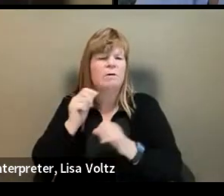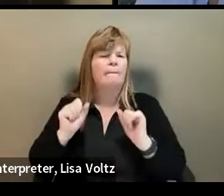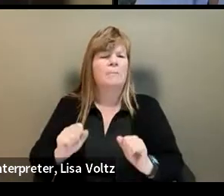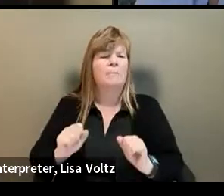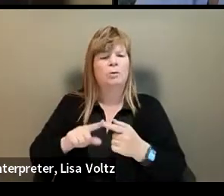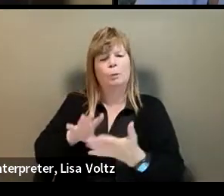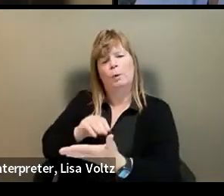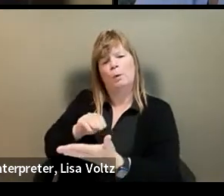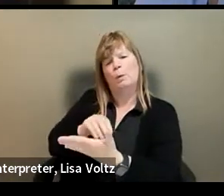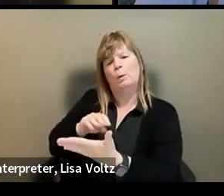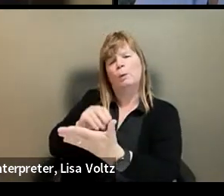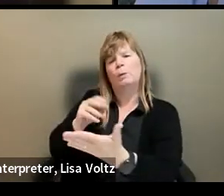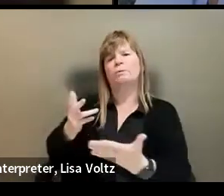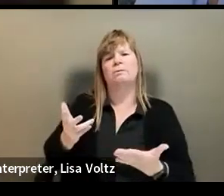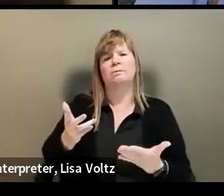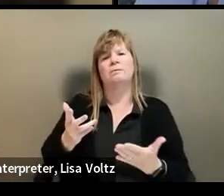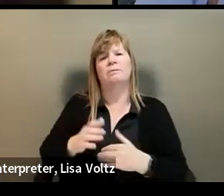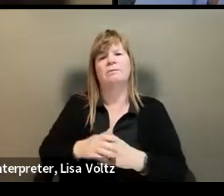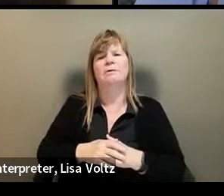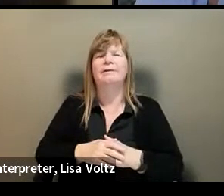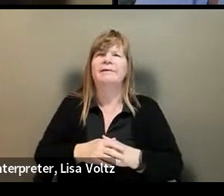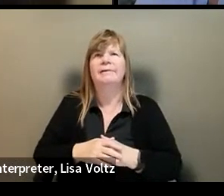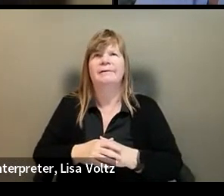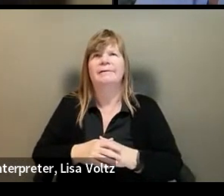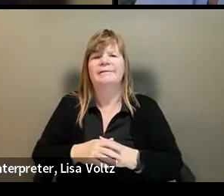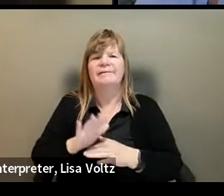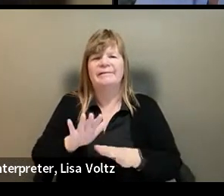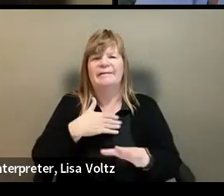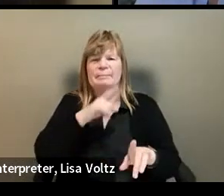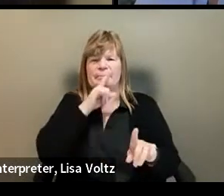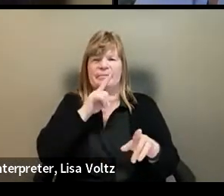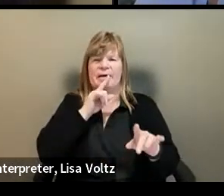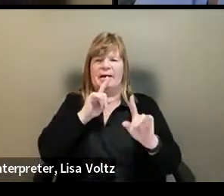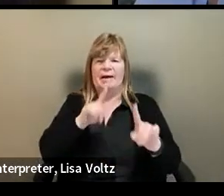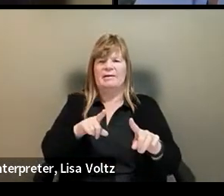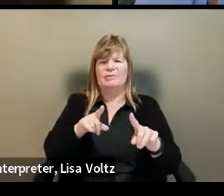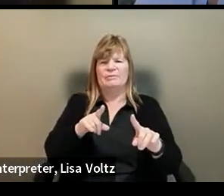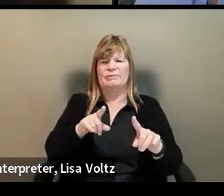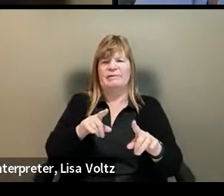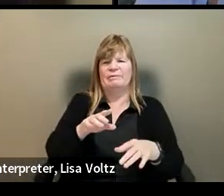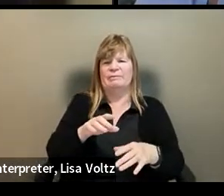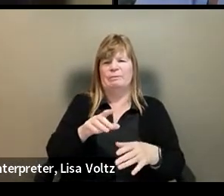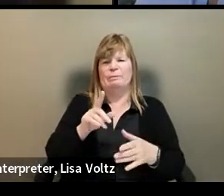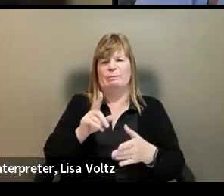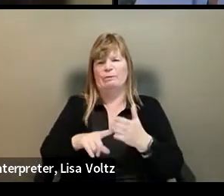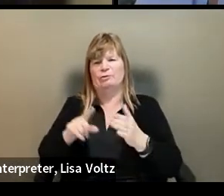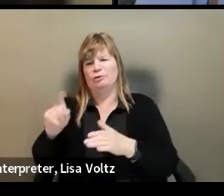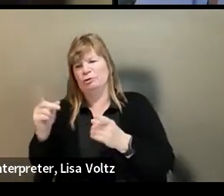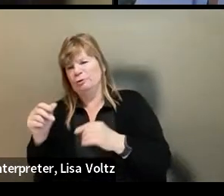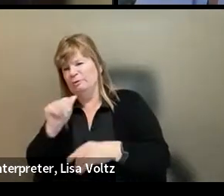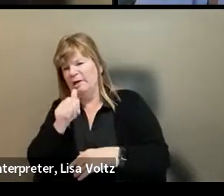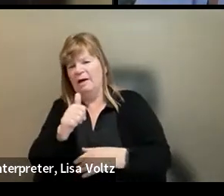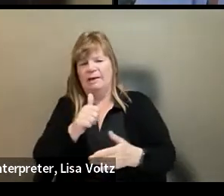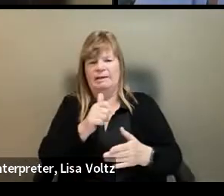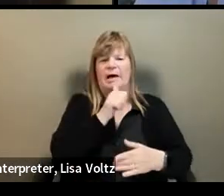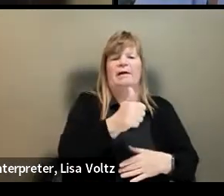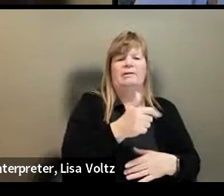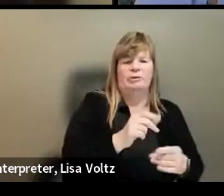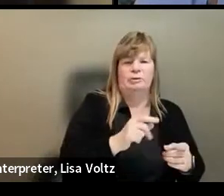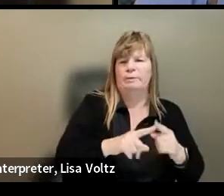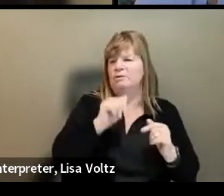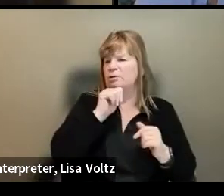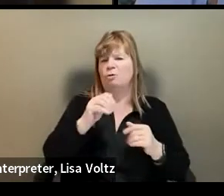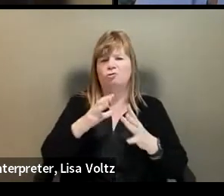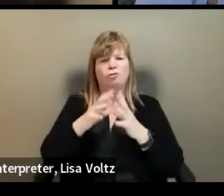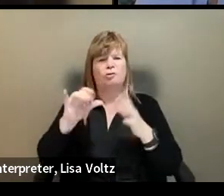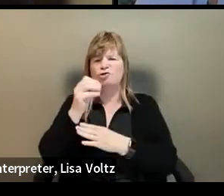learn is, and I know I'm, I'm, I'm answering in the affirmative rather than what you should not do, but, um, don't, don't stuff your job